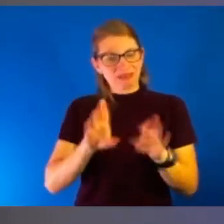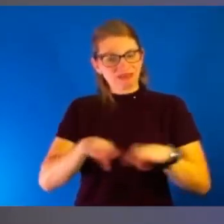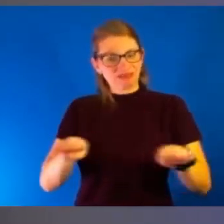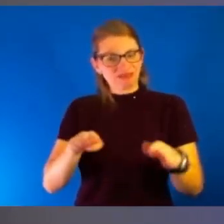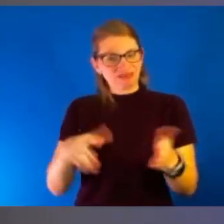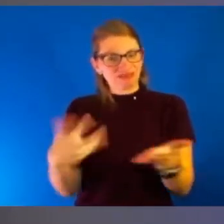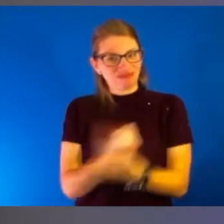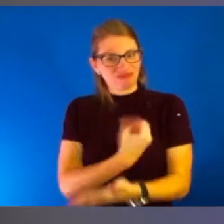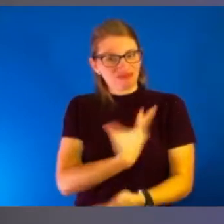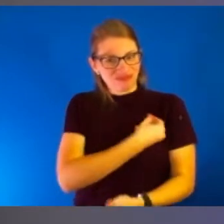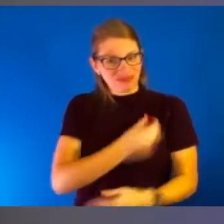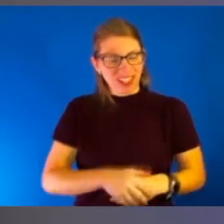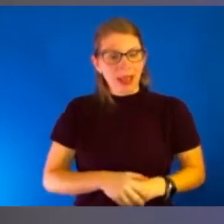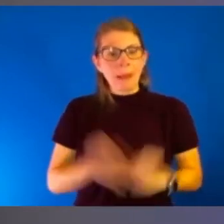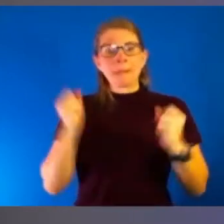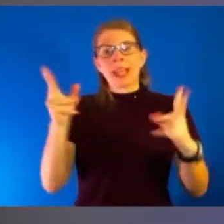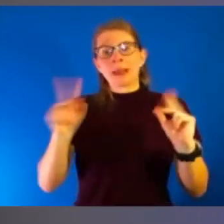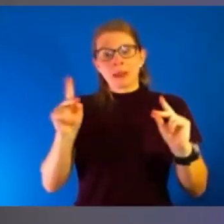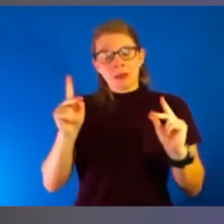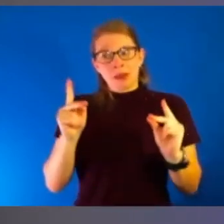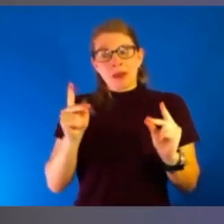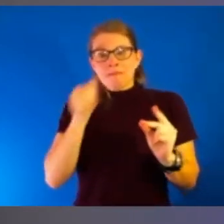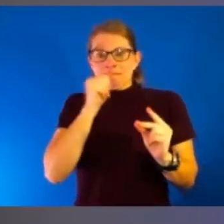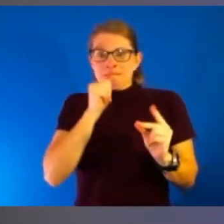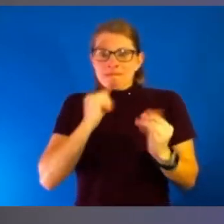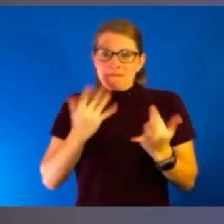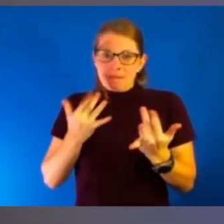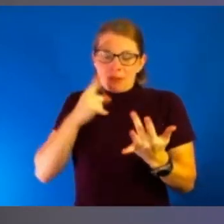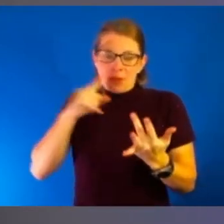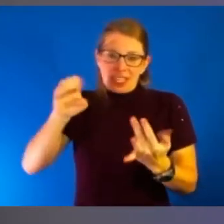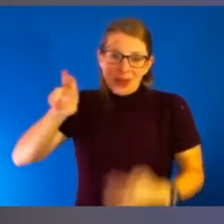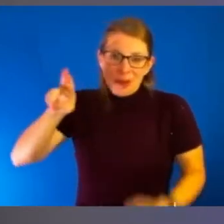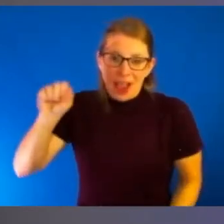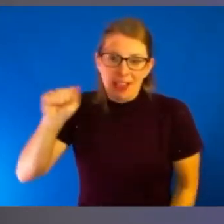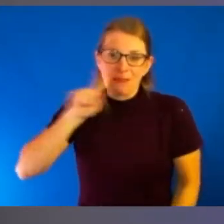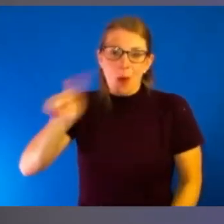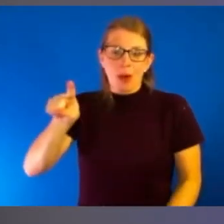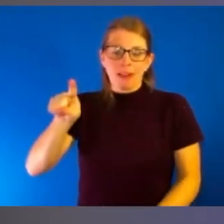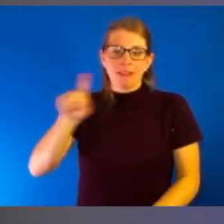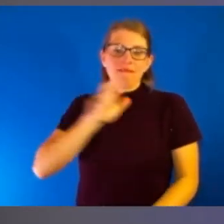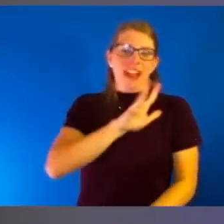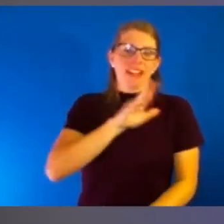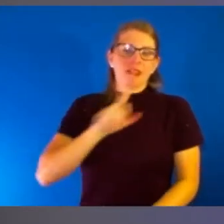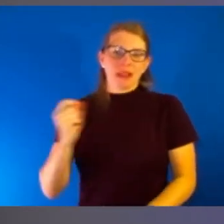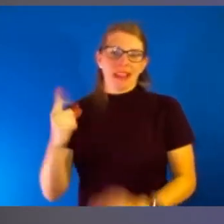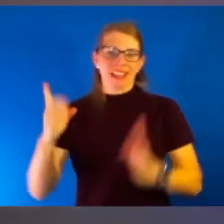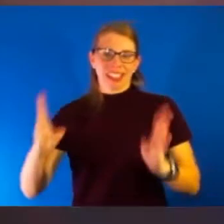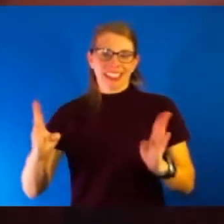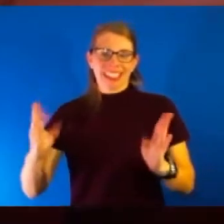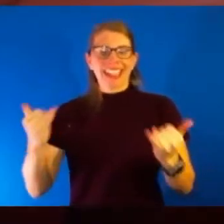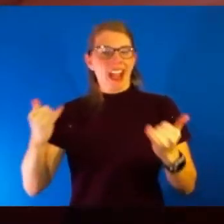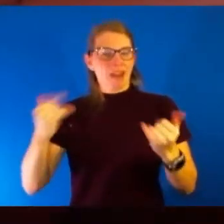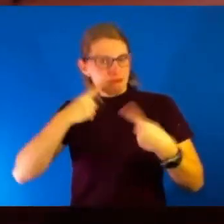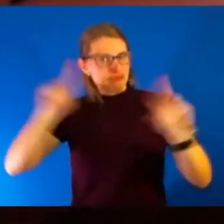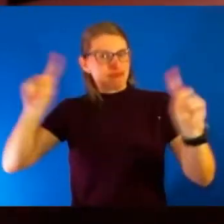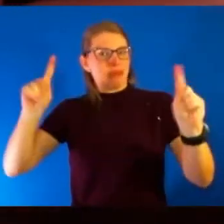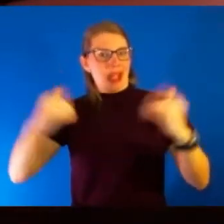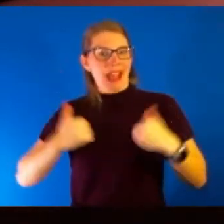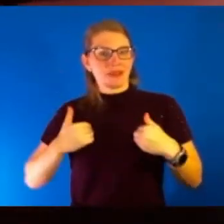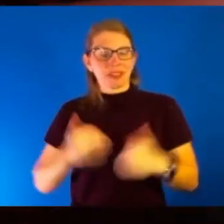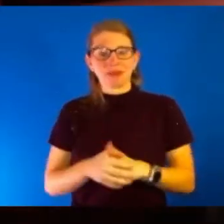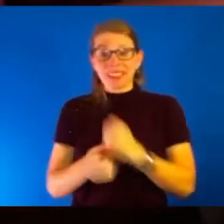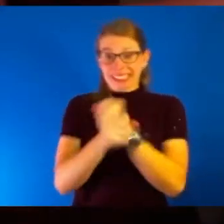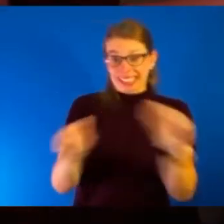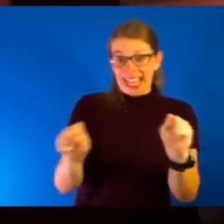for the vaccine to receive that emergency use authorization for 5 to 11 year olds. And now we have it. And it's safe. It's